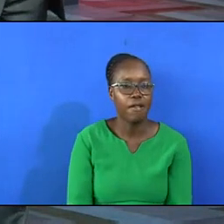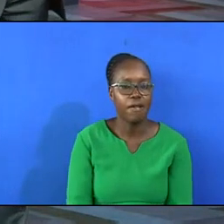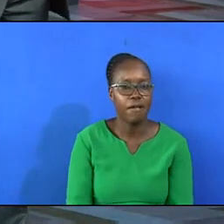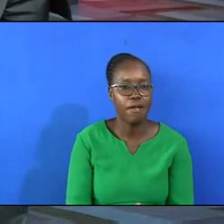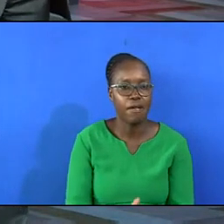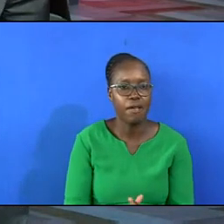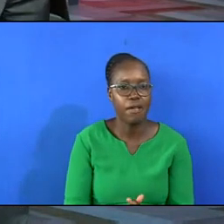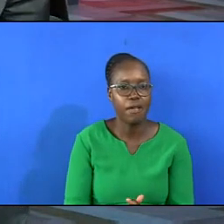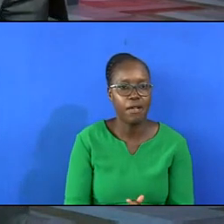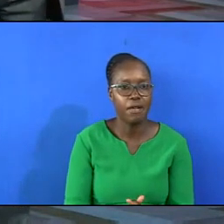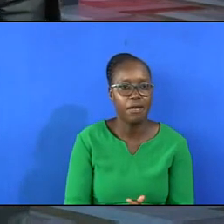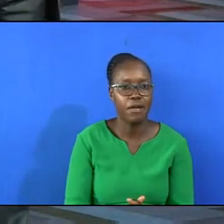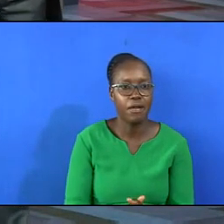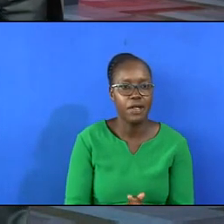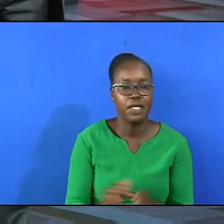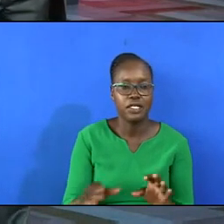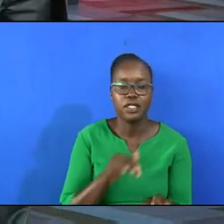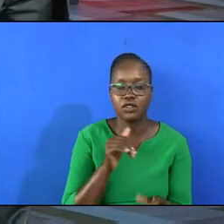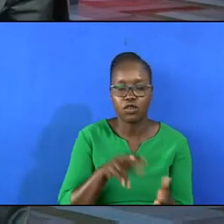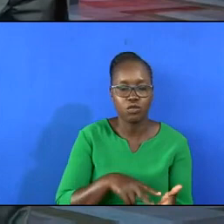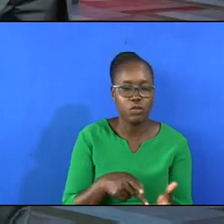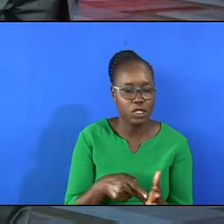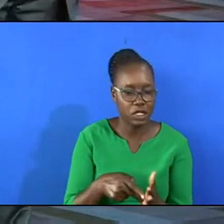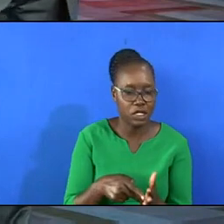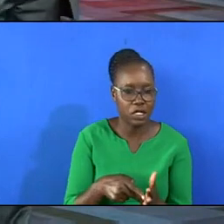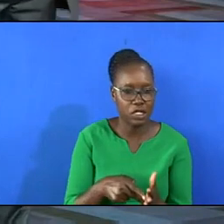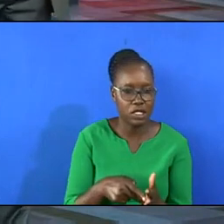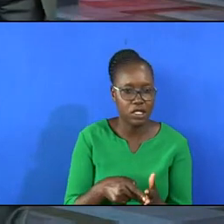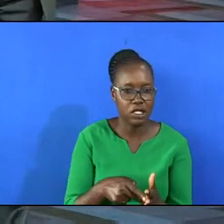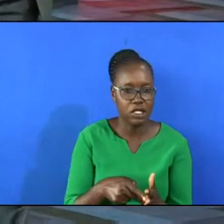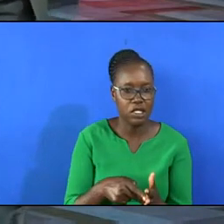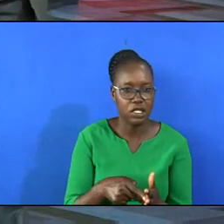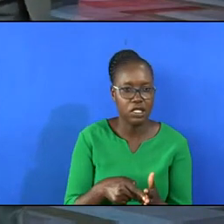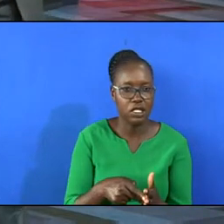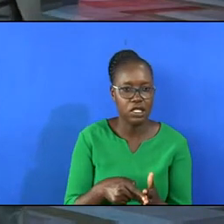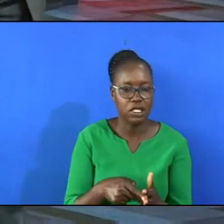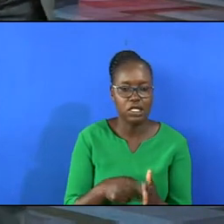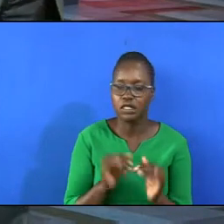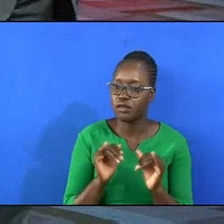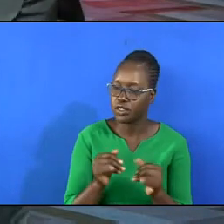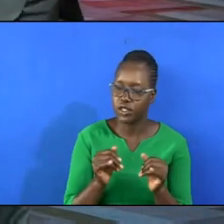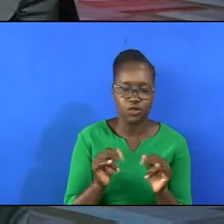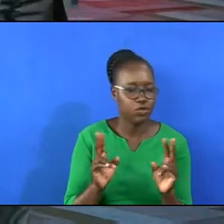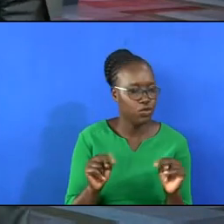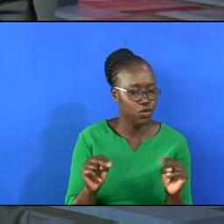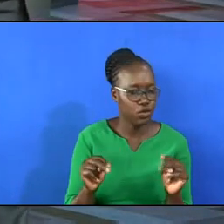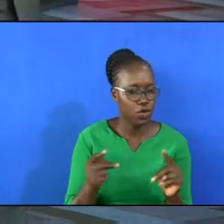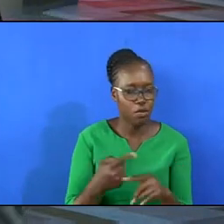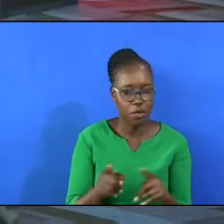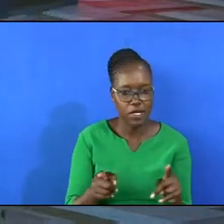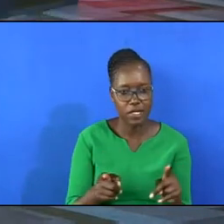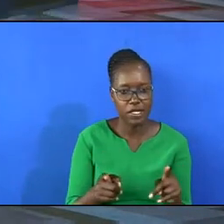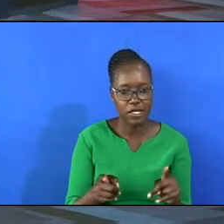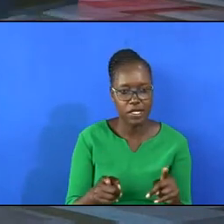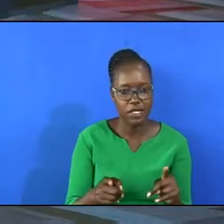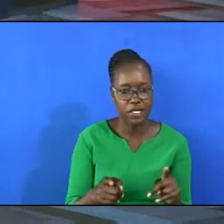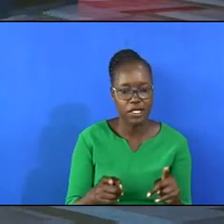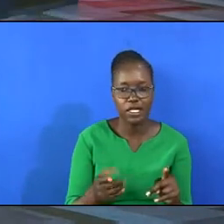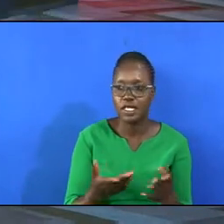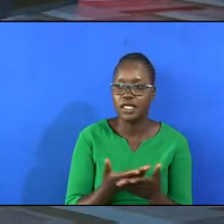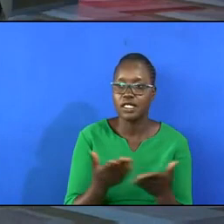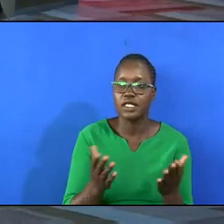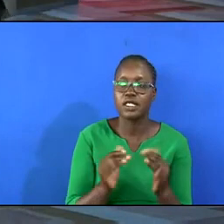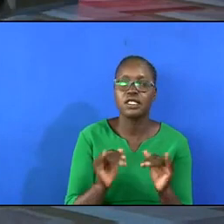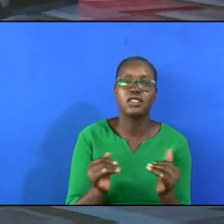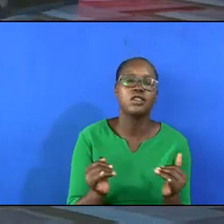kainos. Kainos does not mean chronologically new. No. As though this thing is